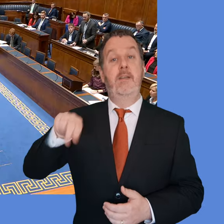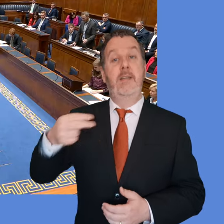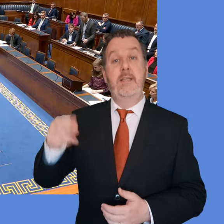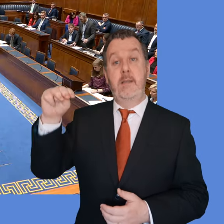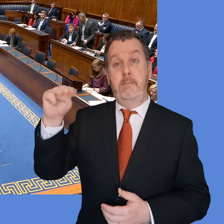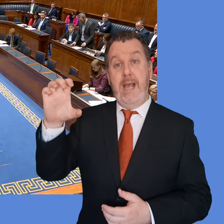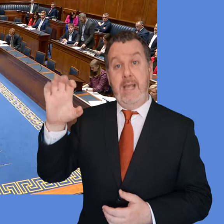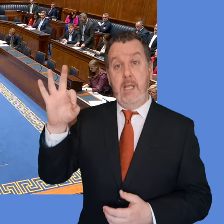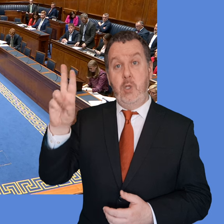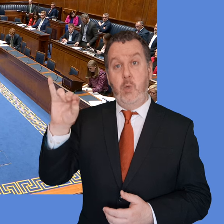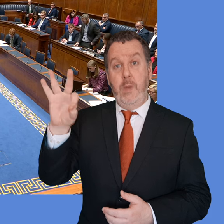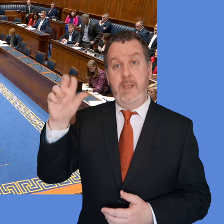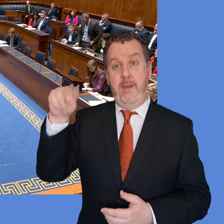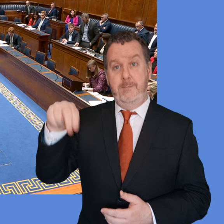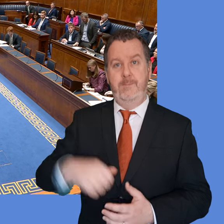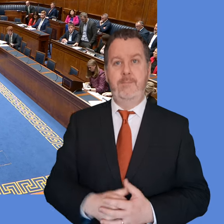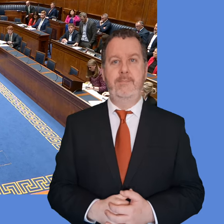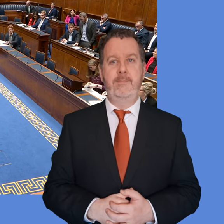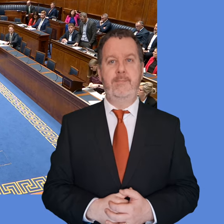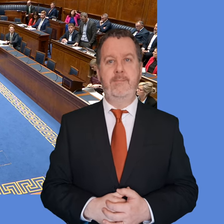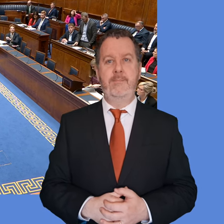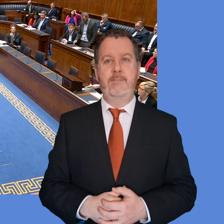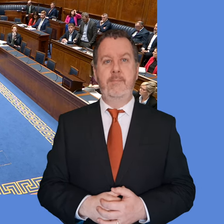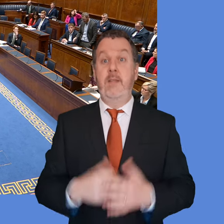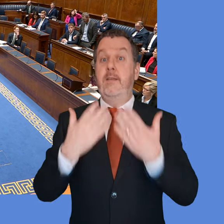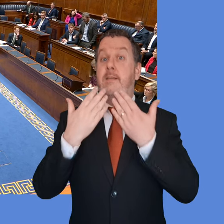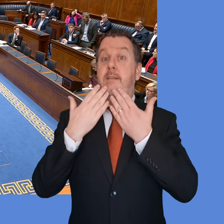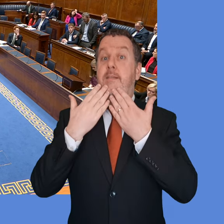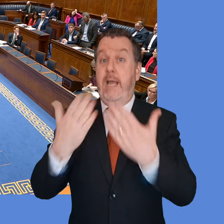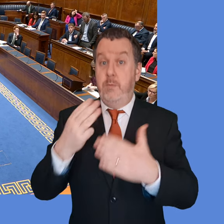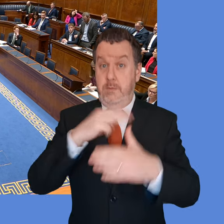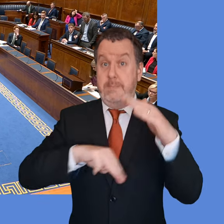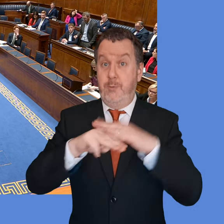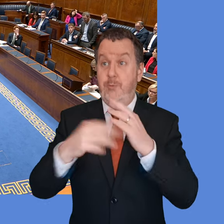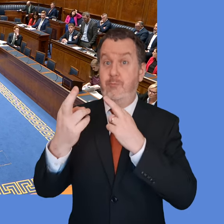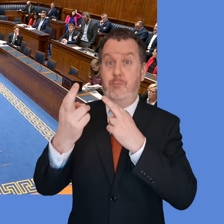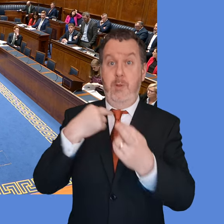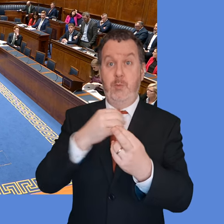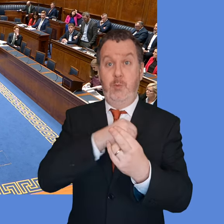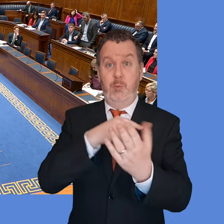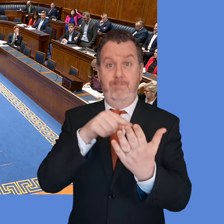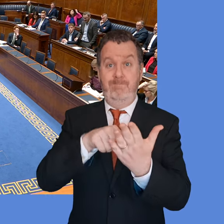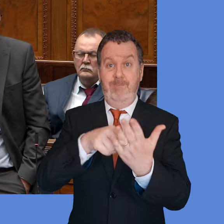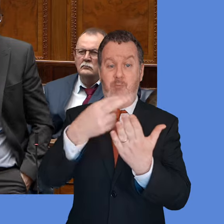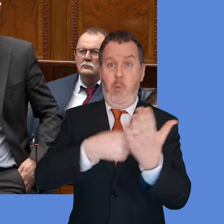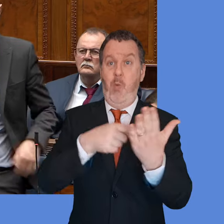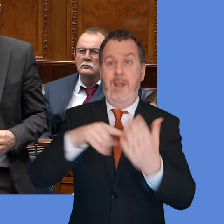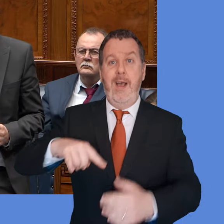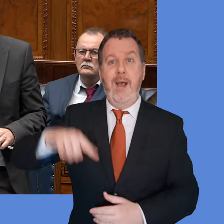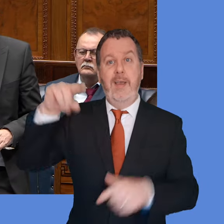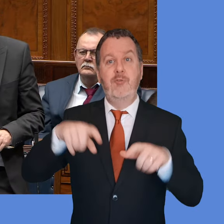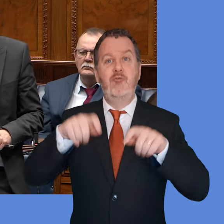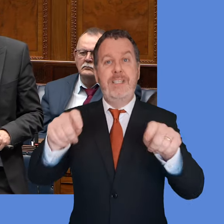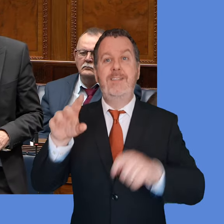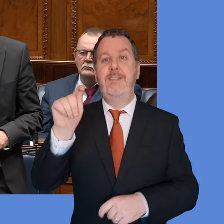I can call you, and I thank the Minister's response to a specific report within the work of the High Street Task